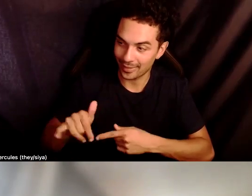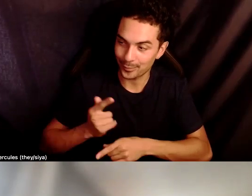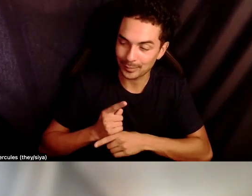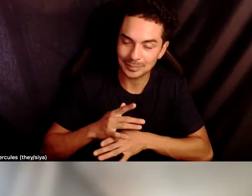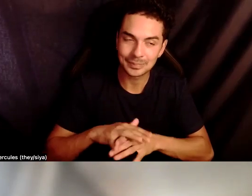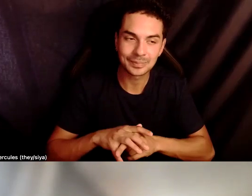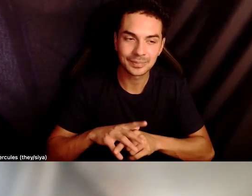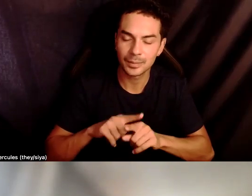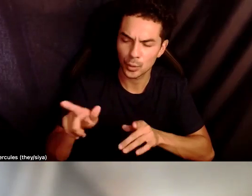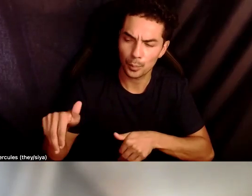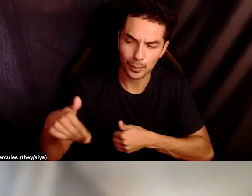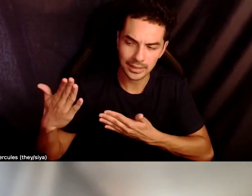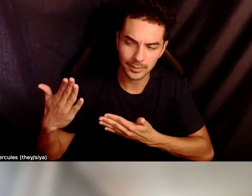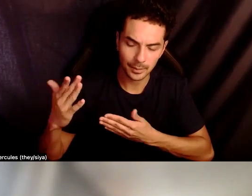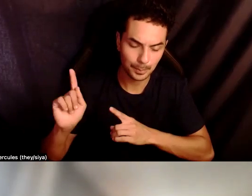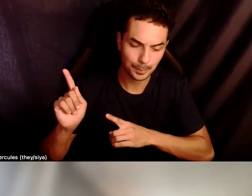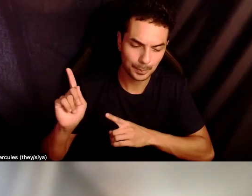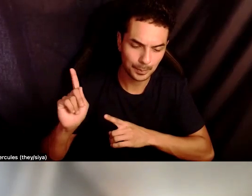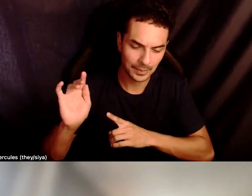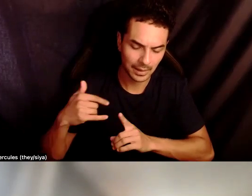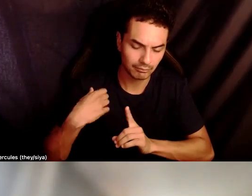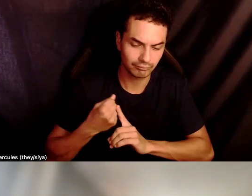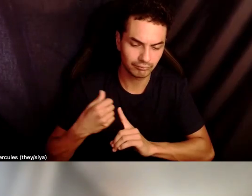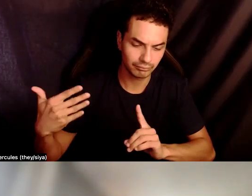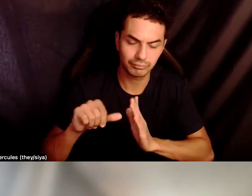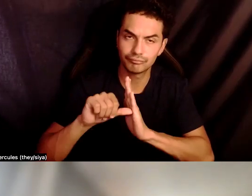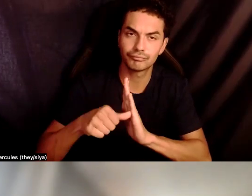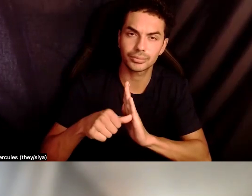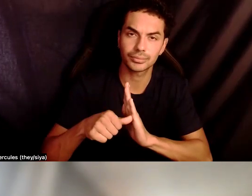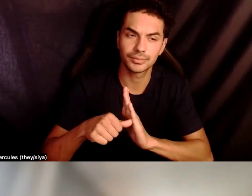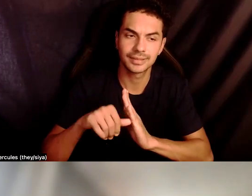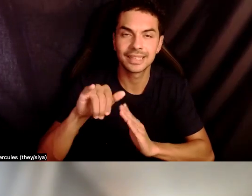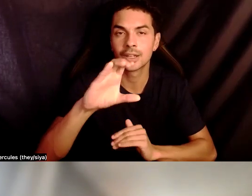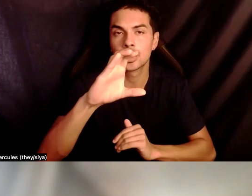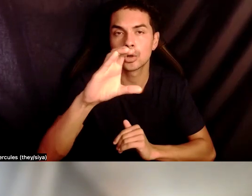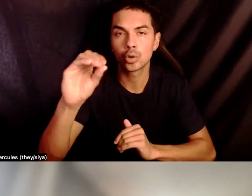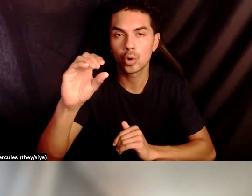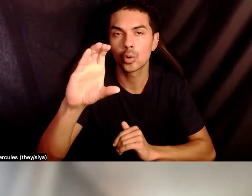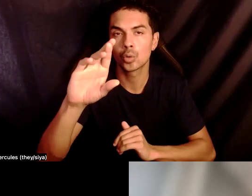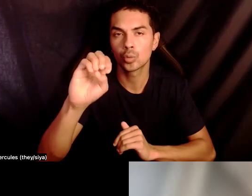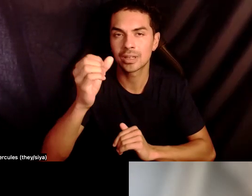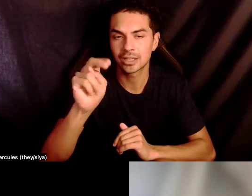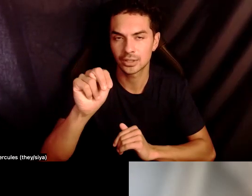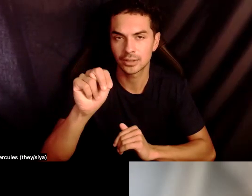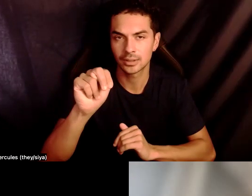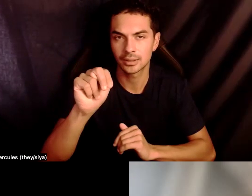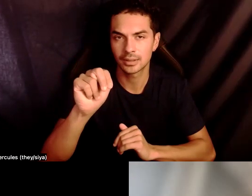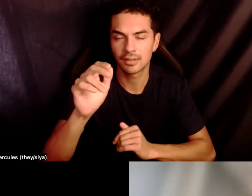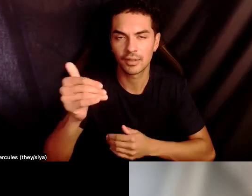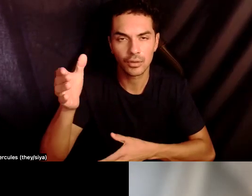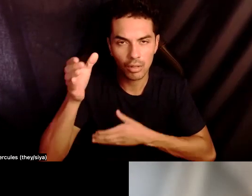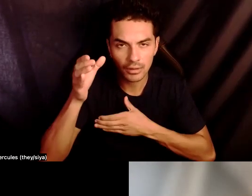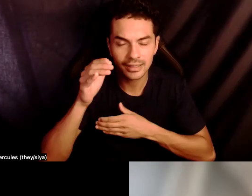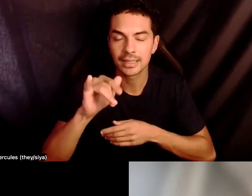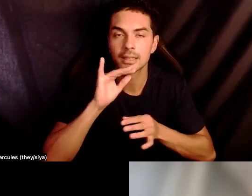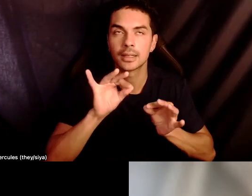you brought something up that's, that's so important to highlight and that is the co-creation of knowledge, right. And that, that is so integral